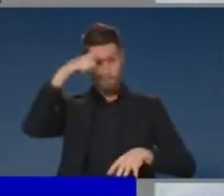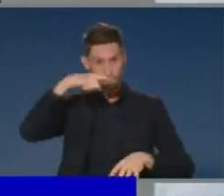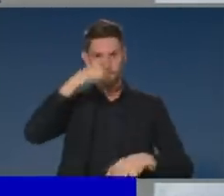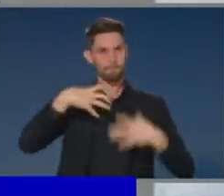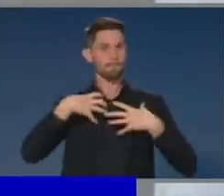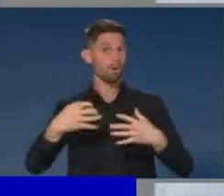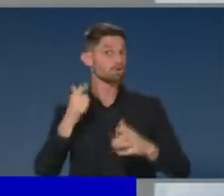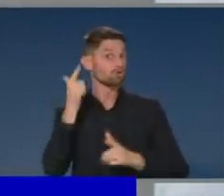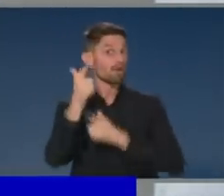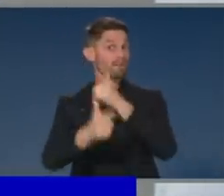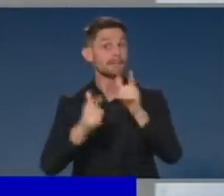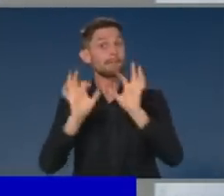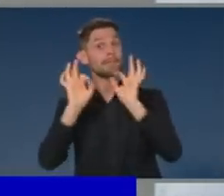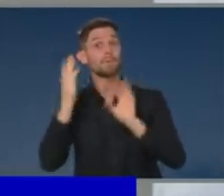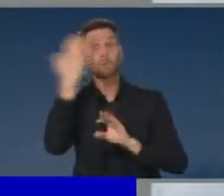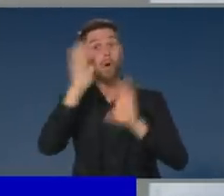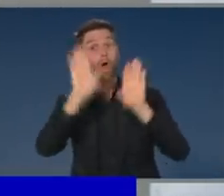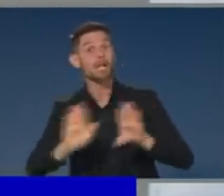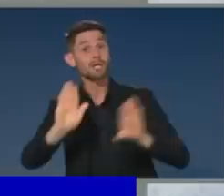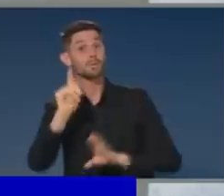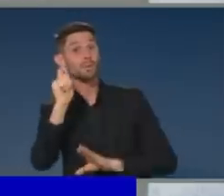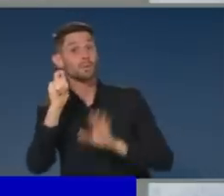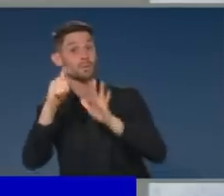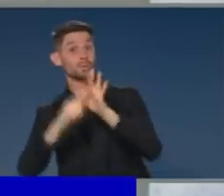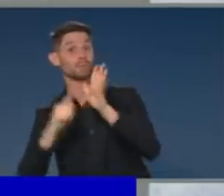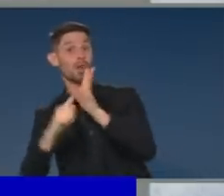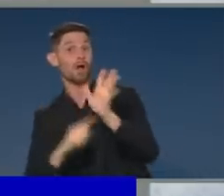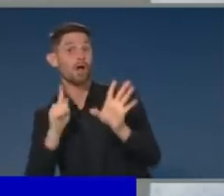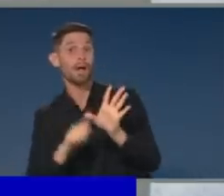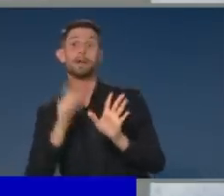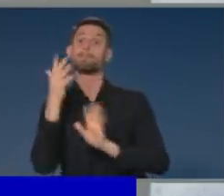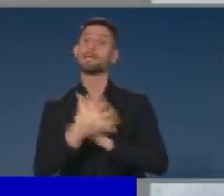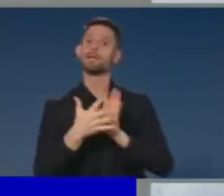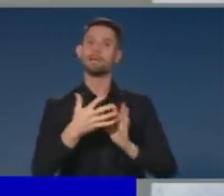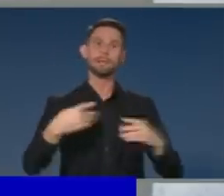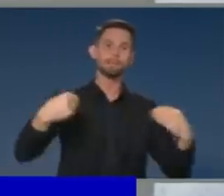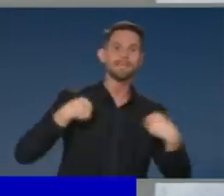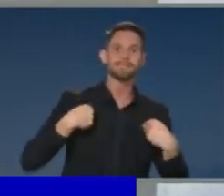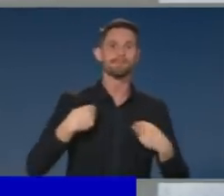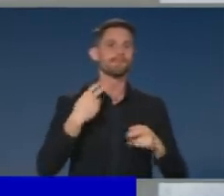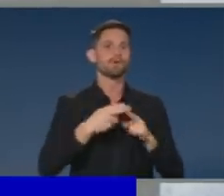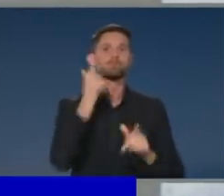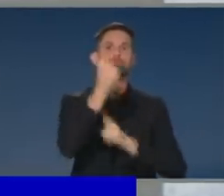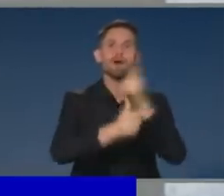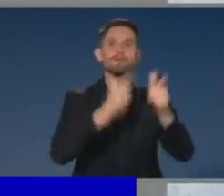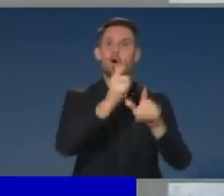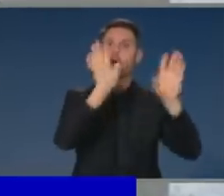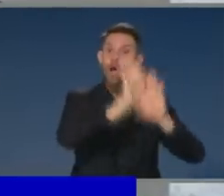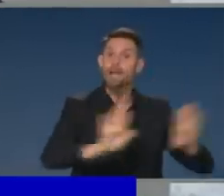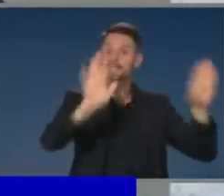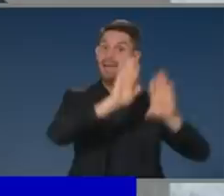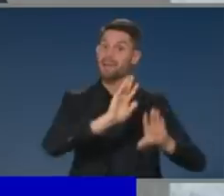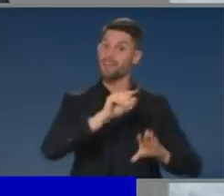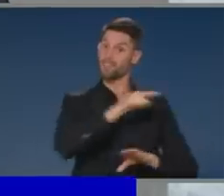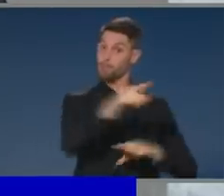We were reminded that the net tourism imports to Australia is just over $20 billion a